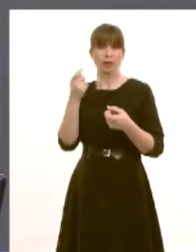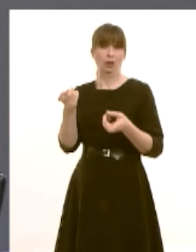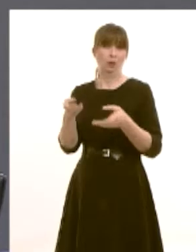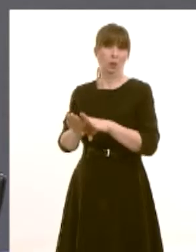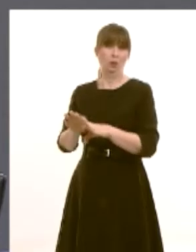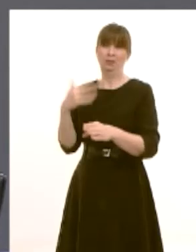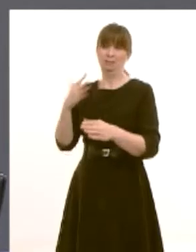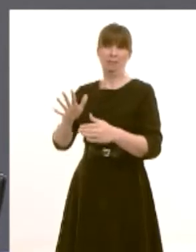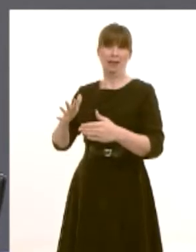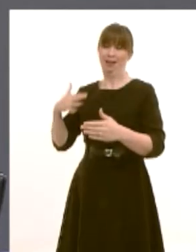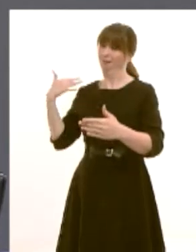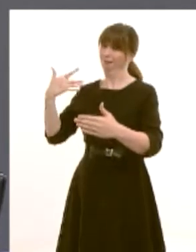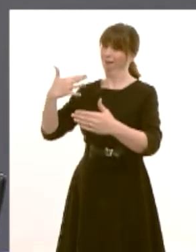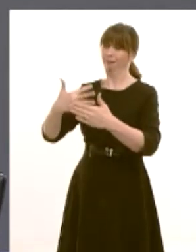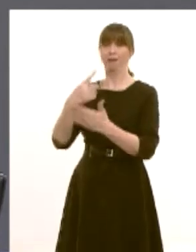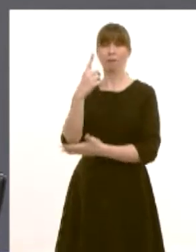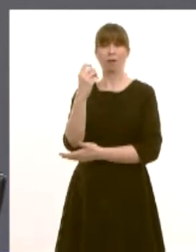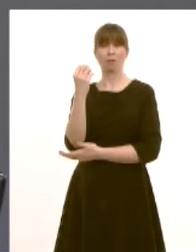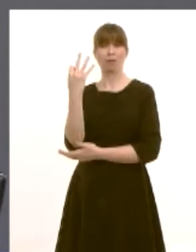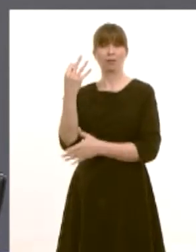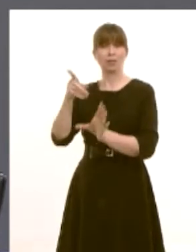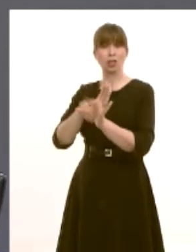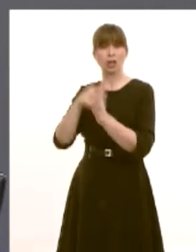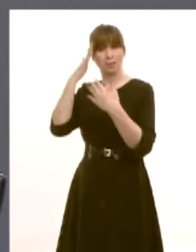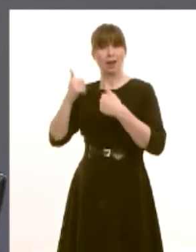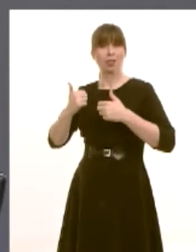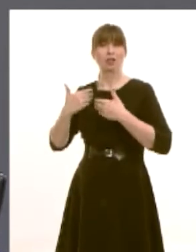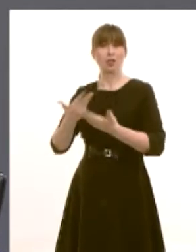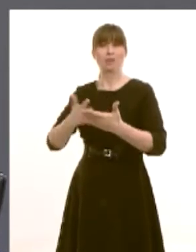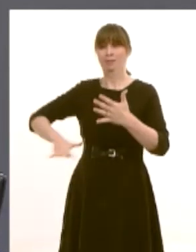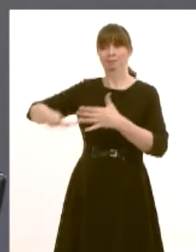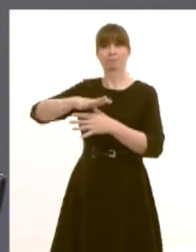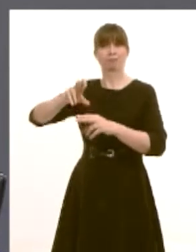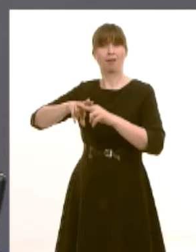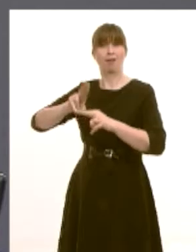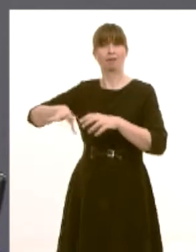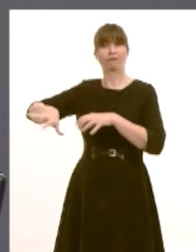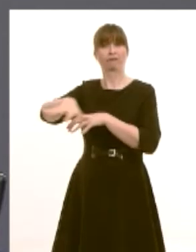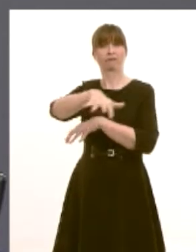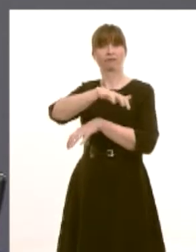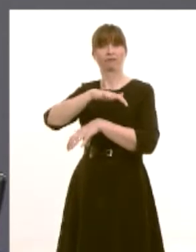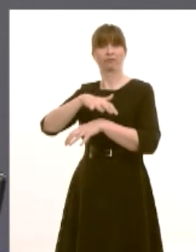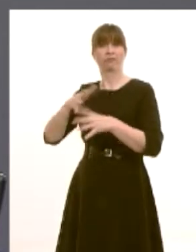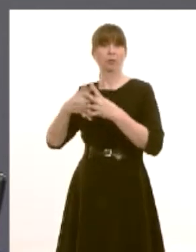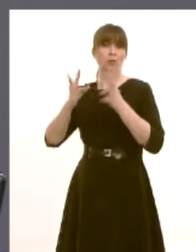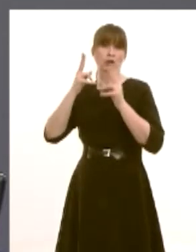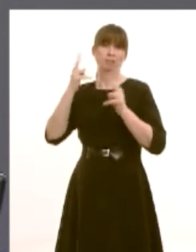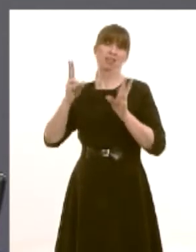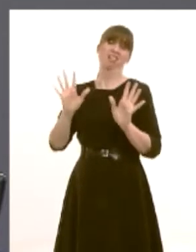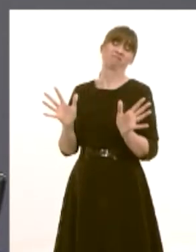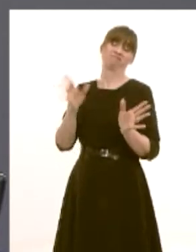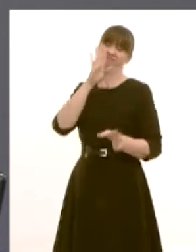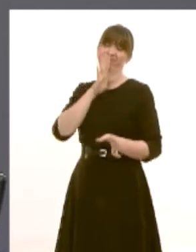108 years providing mental health services for Cardiff and the surrounding area so it really is the end of an era.